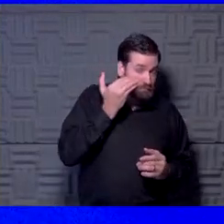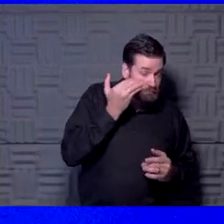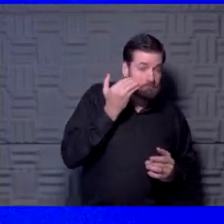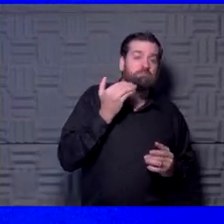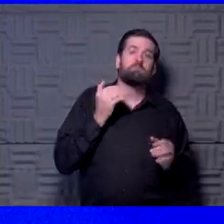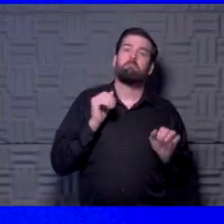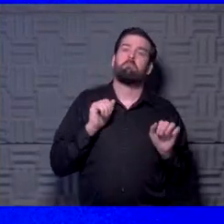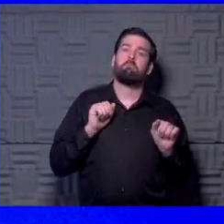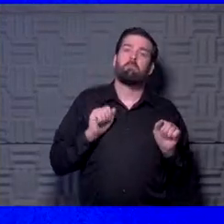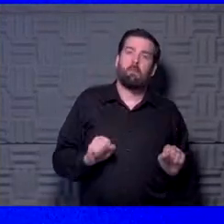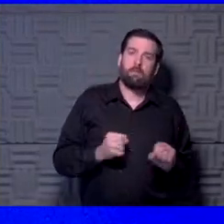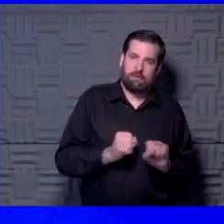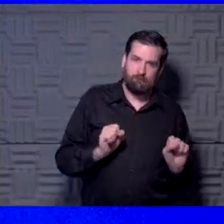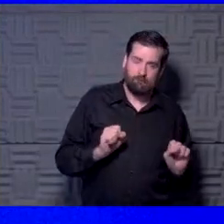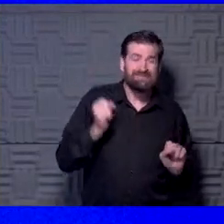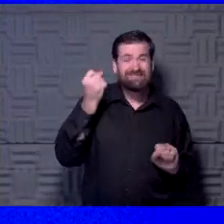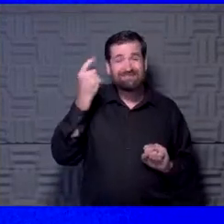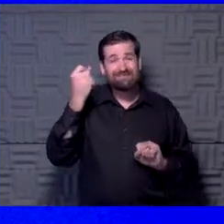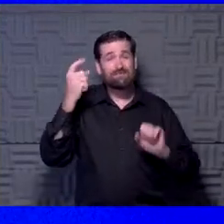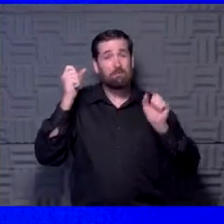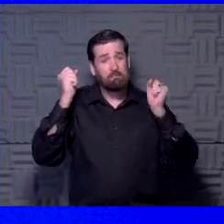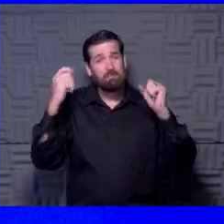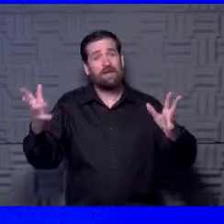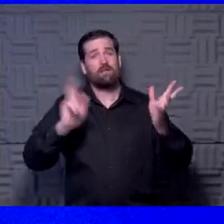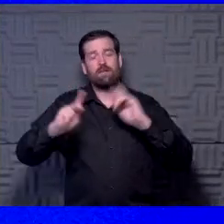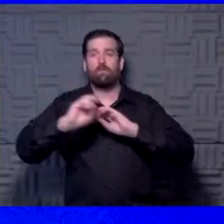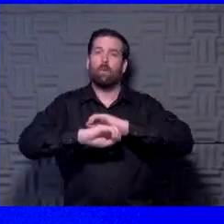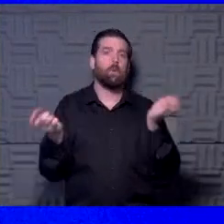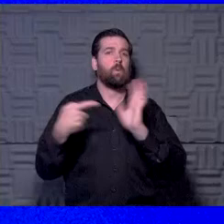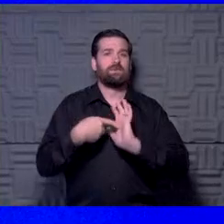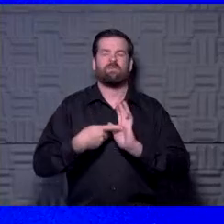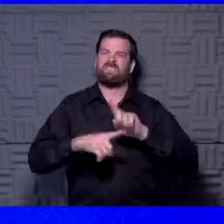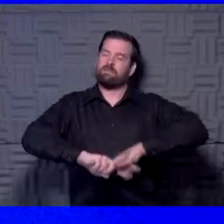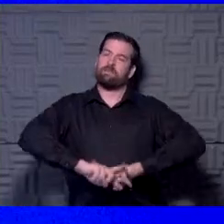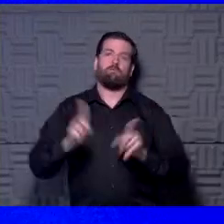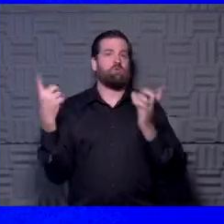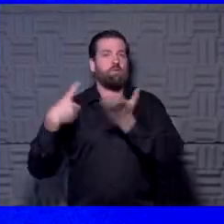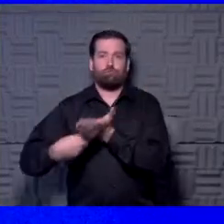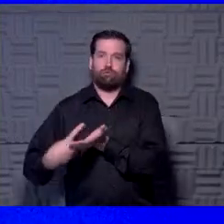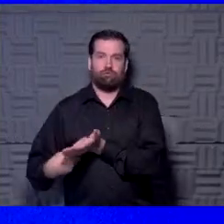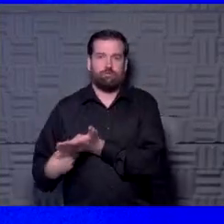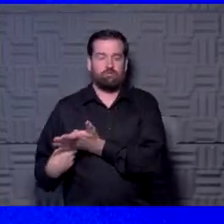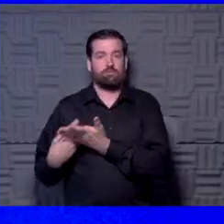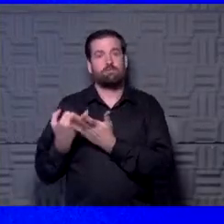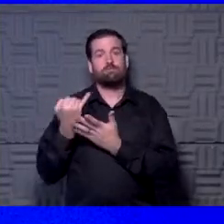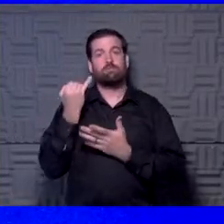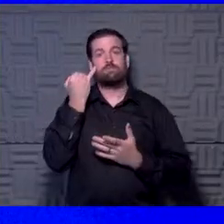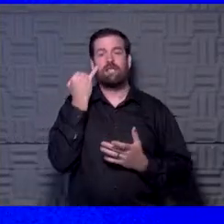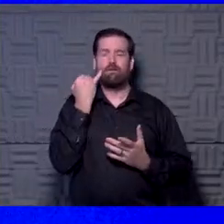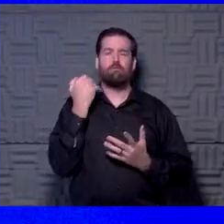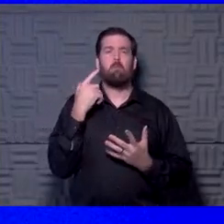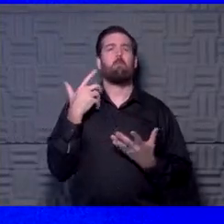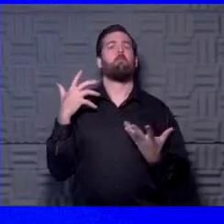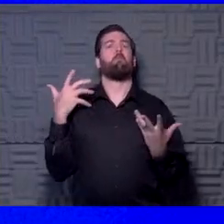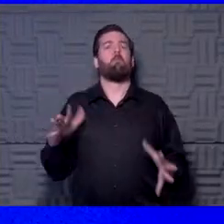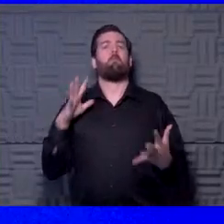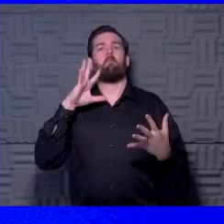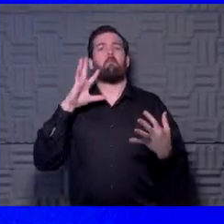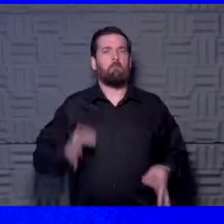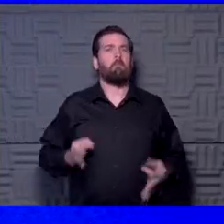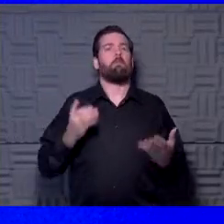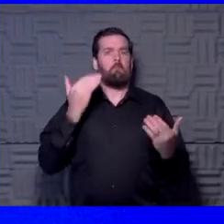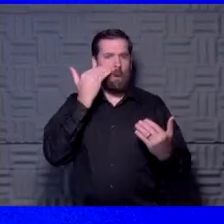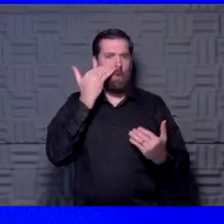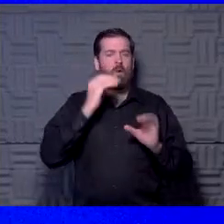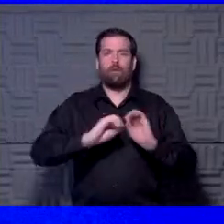safe. But again, we know that a lot of people are asymptomatic, so that's a whole other conversation as well. If you're pretty definitive and you know you haven't had it, it's